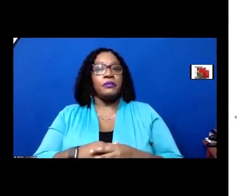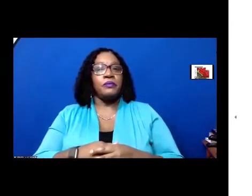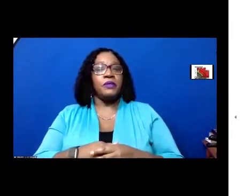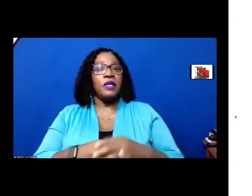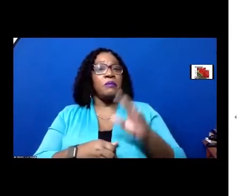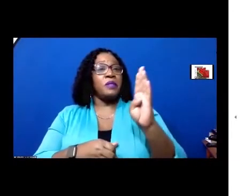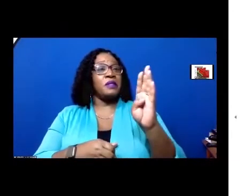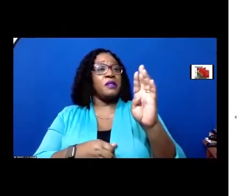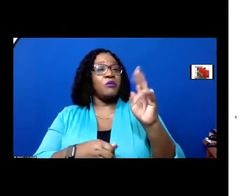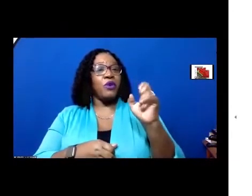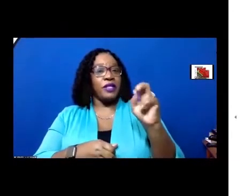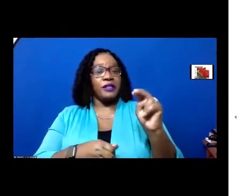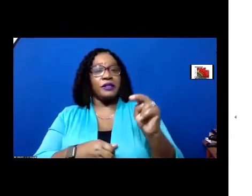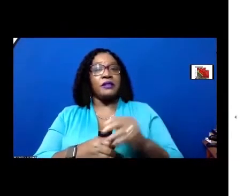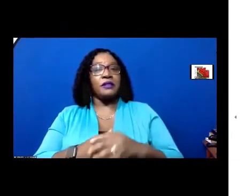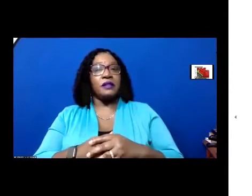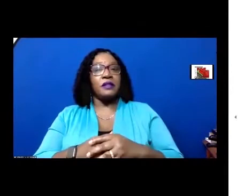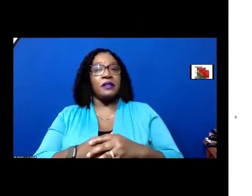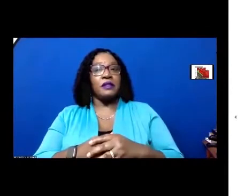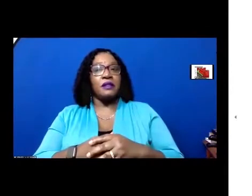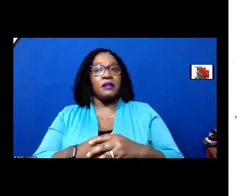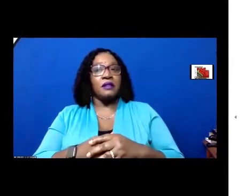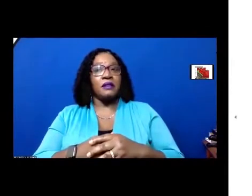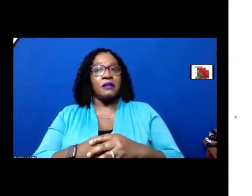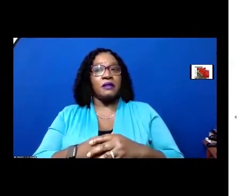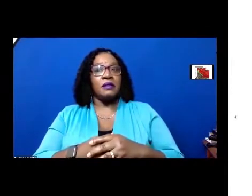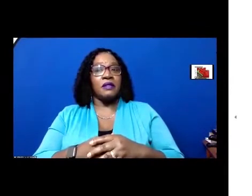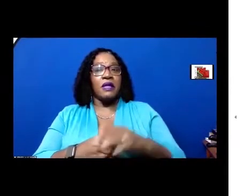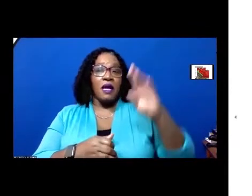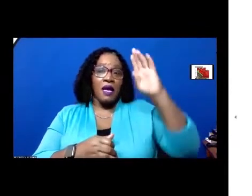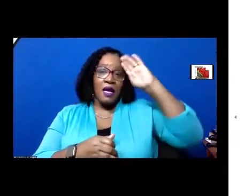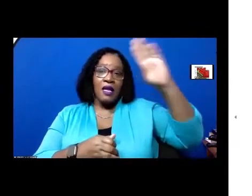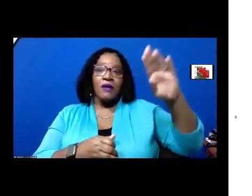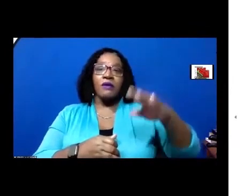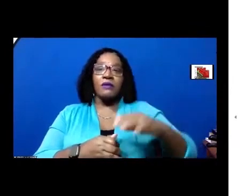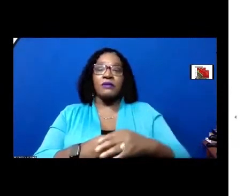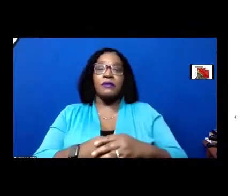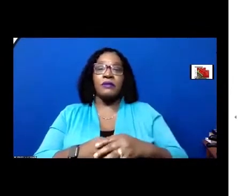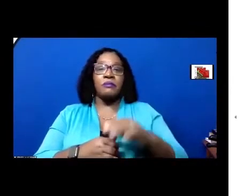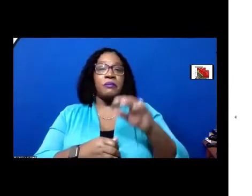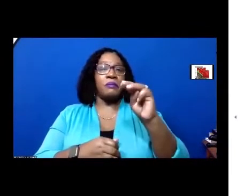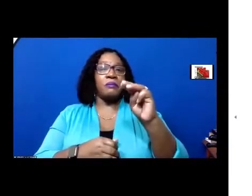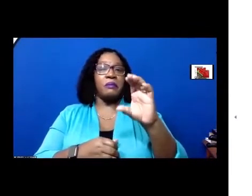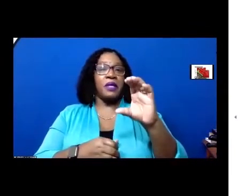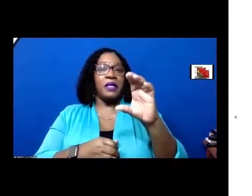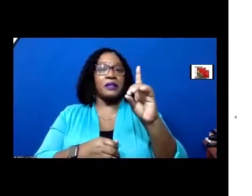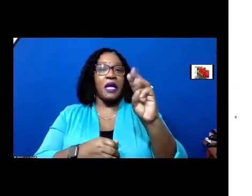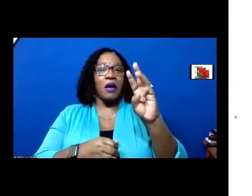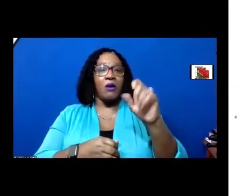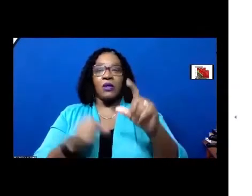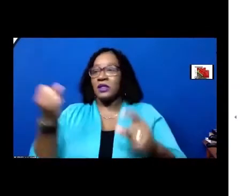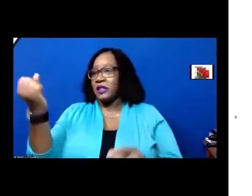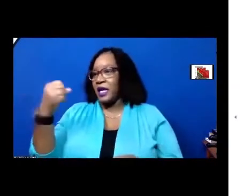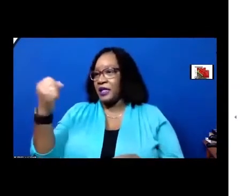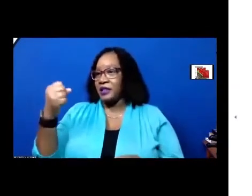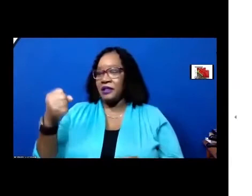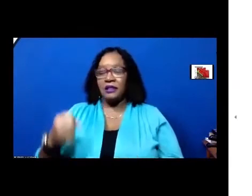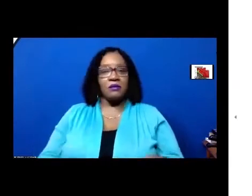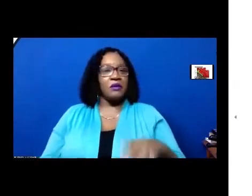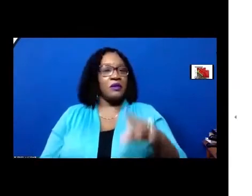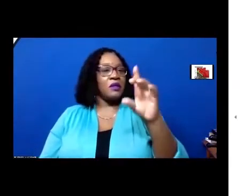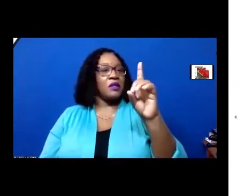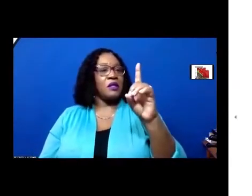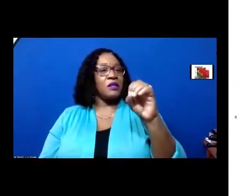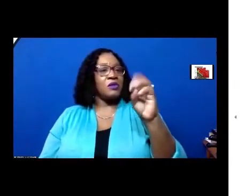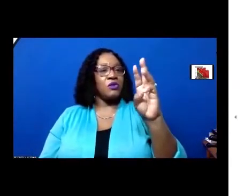brennan yes hi mr mcdowell yes mr duvall